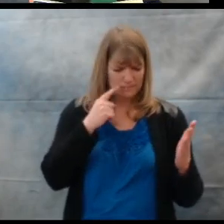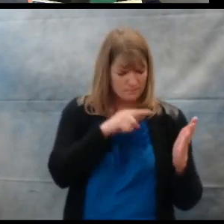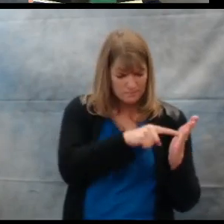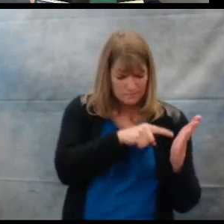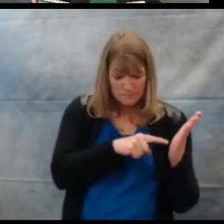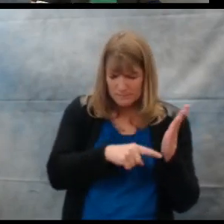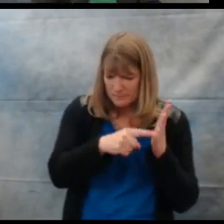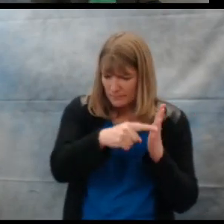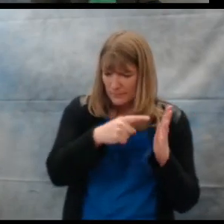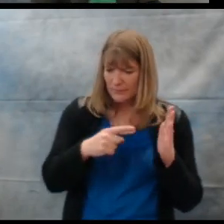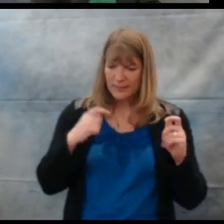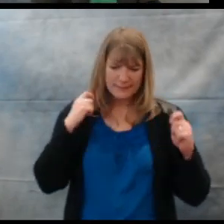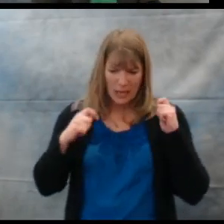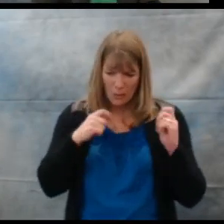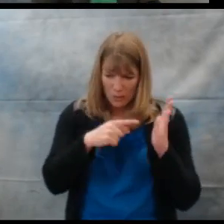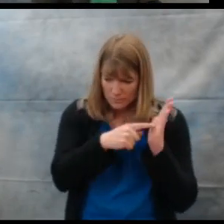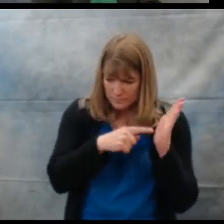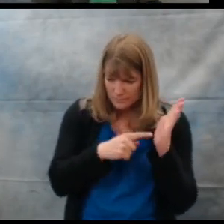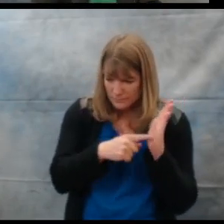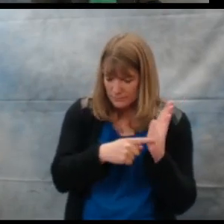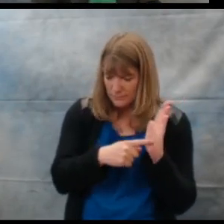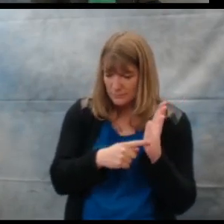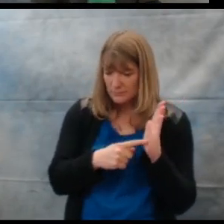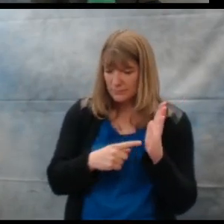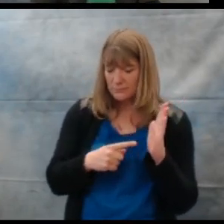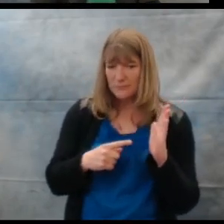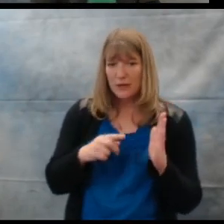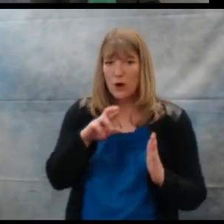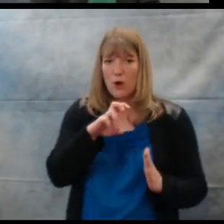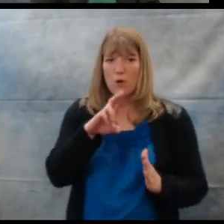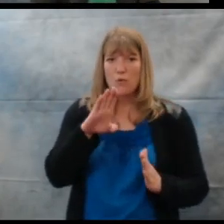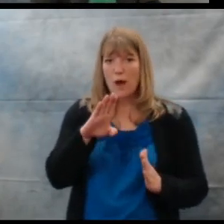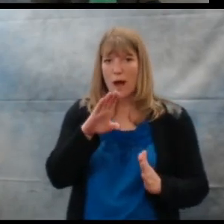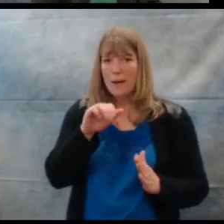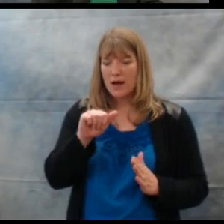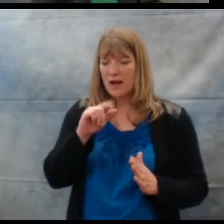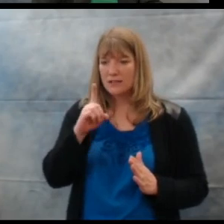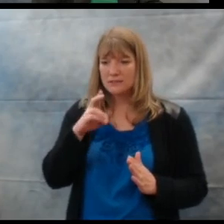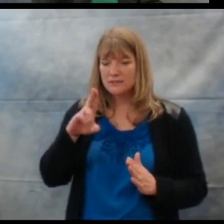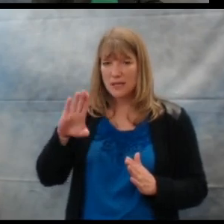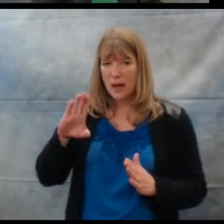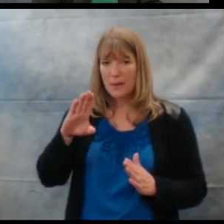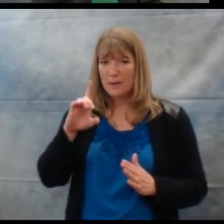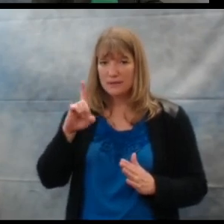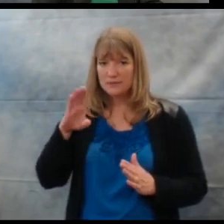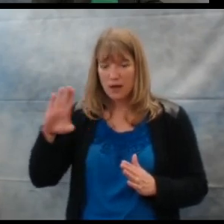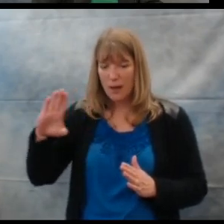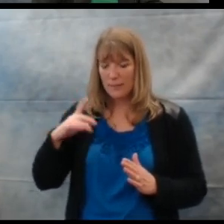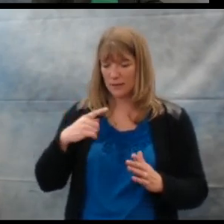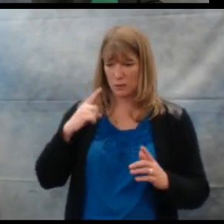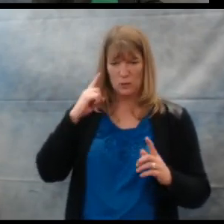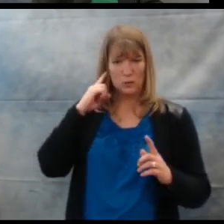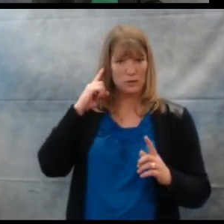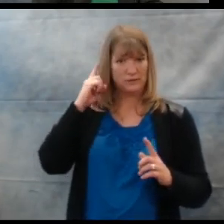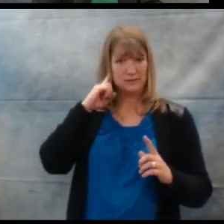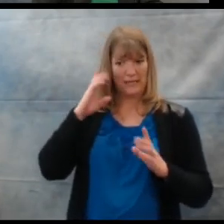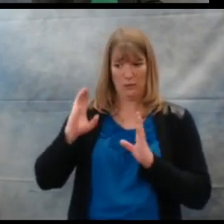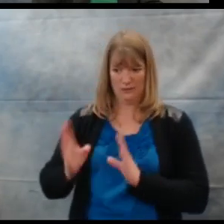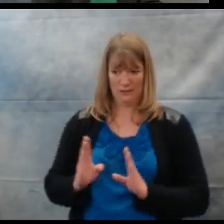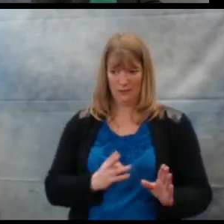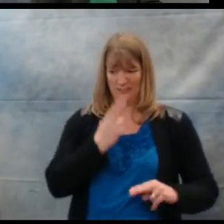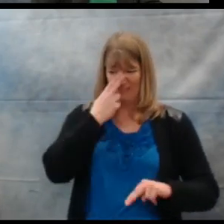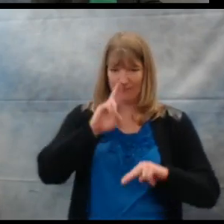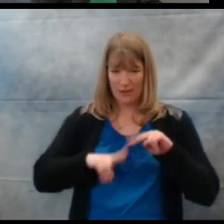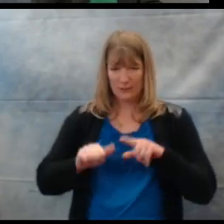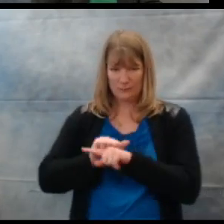opportunities in that picture. Point to the towel and use rub-a-dub-dub. It's a great sound sequencing